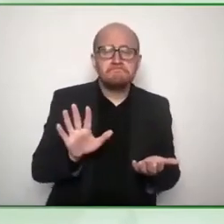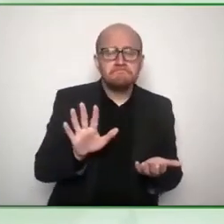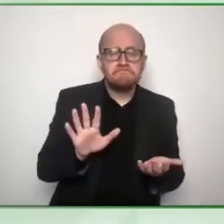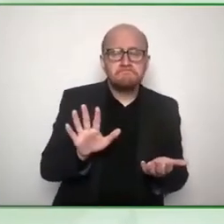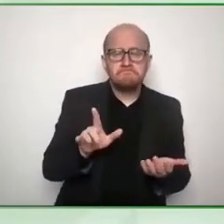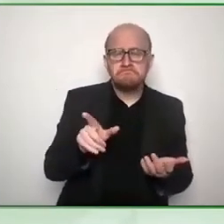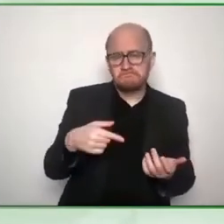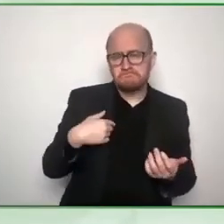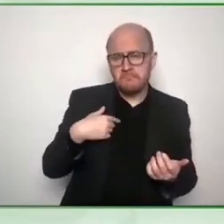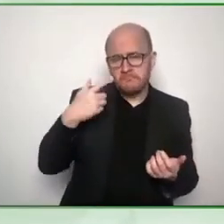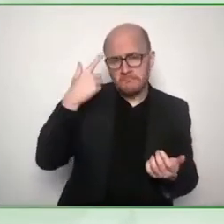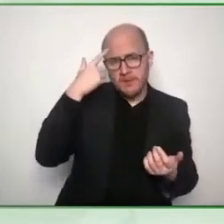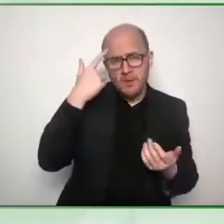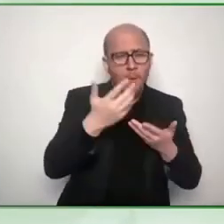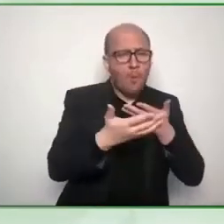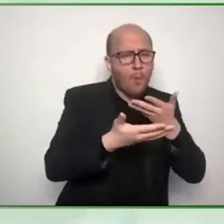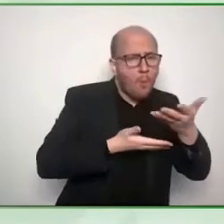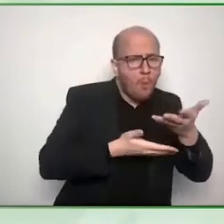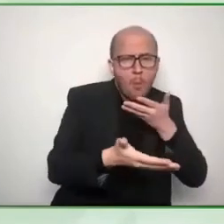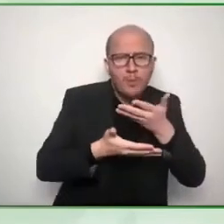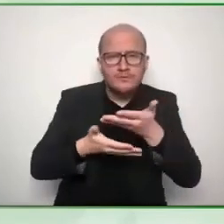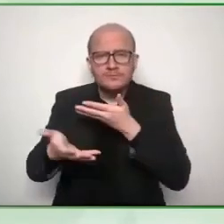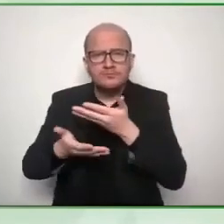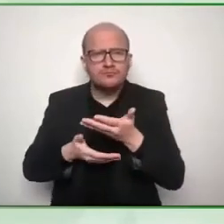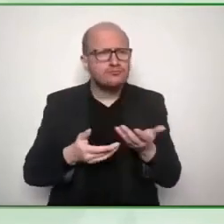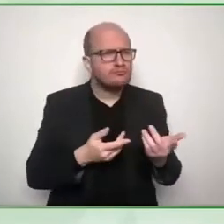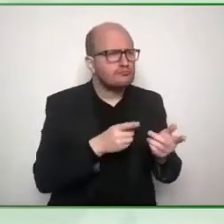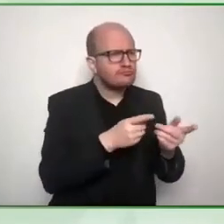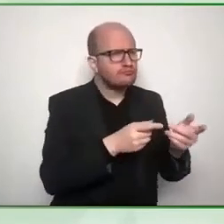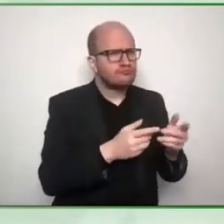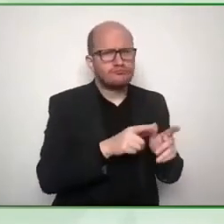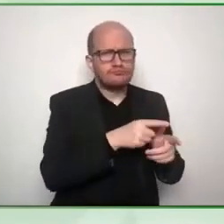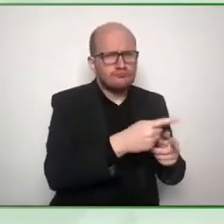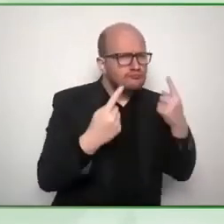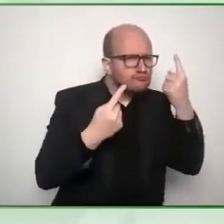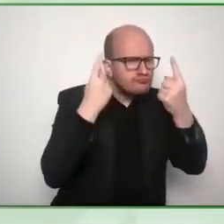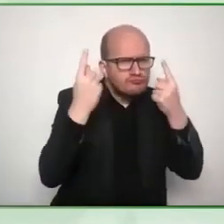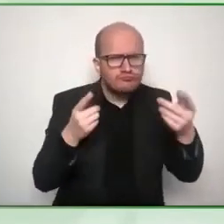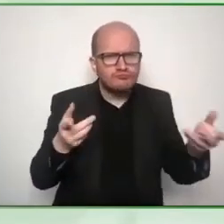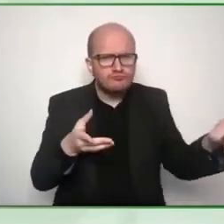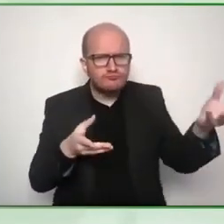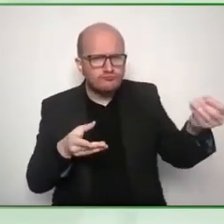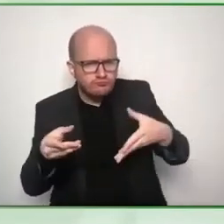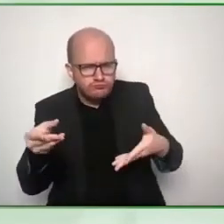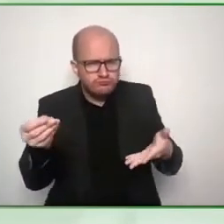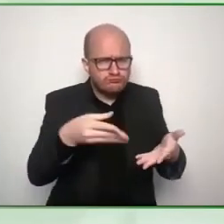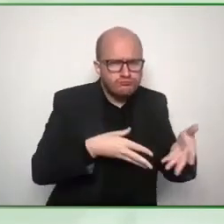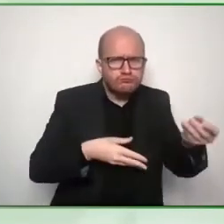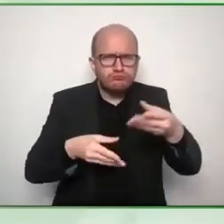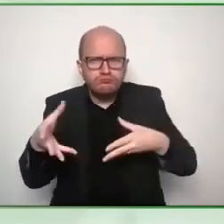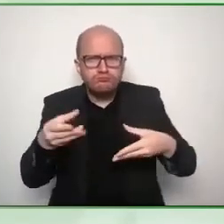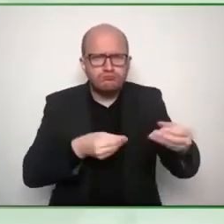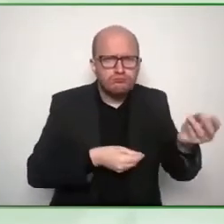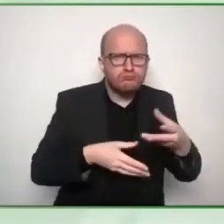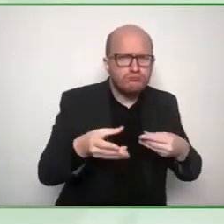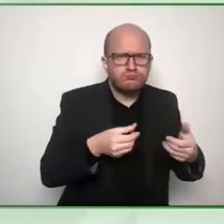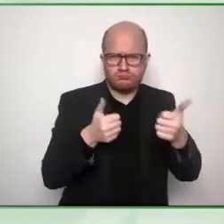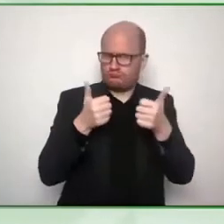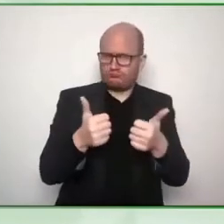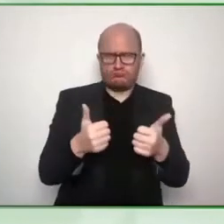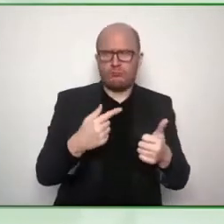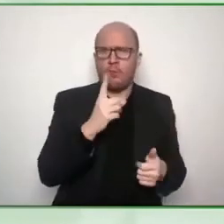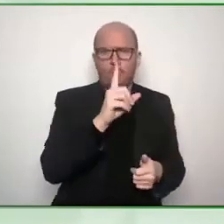where uh we extended uh to over you know would you say i think it was over 100 organizations wasn't it cliff